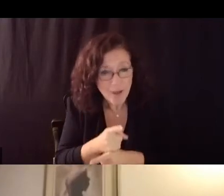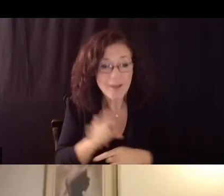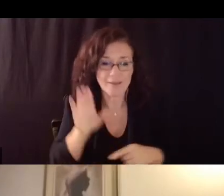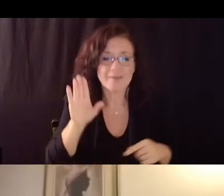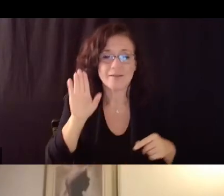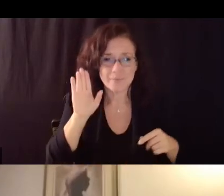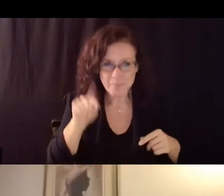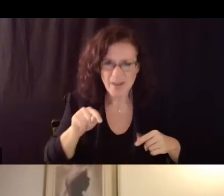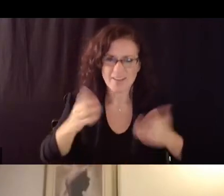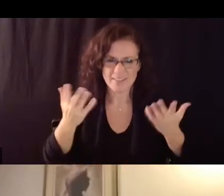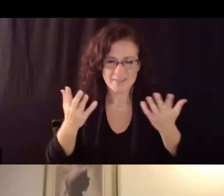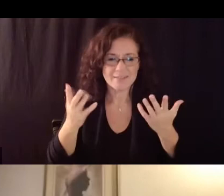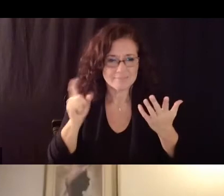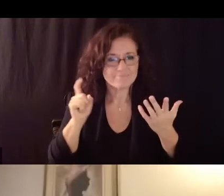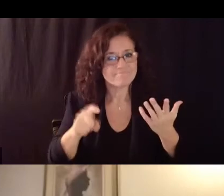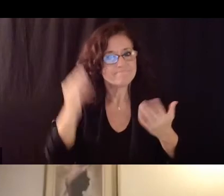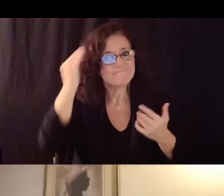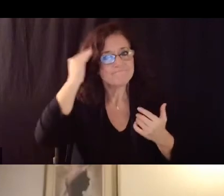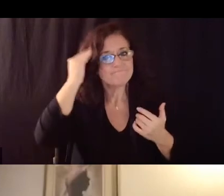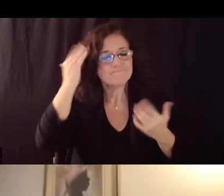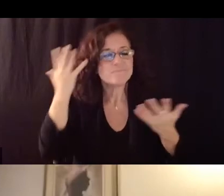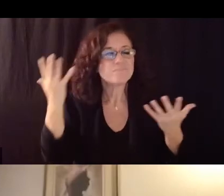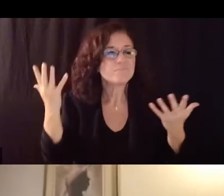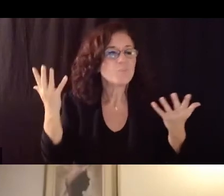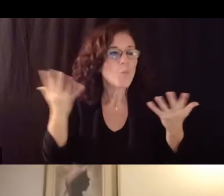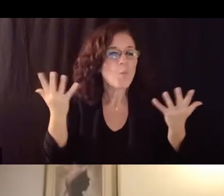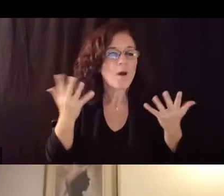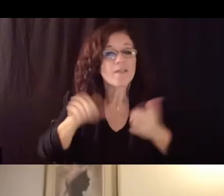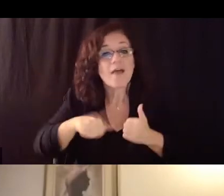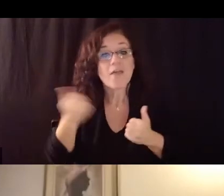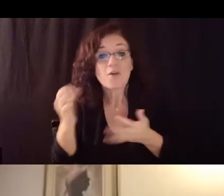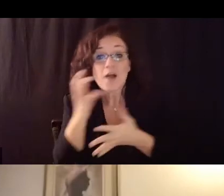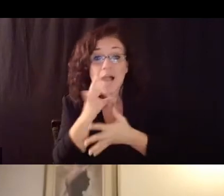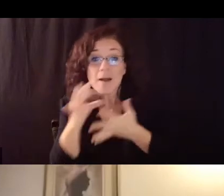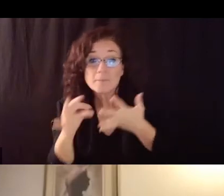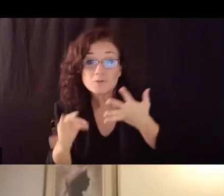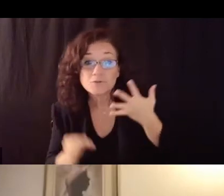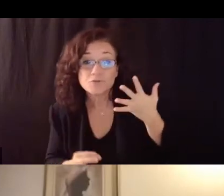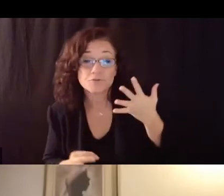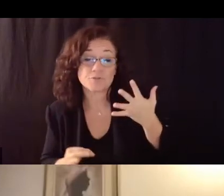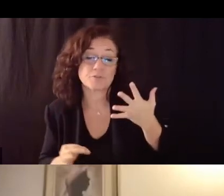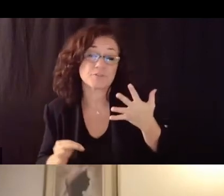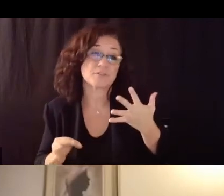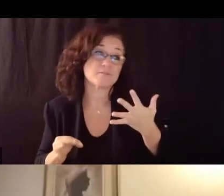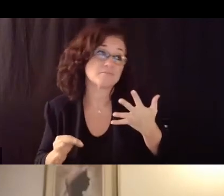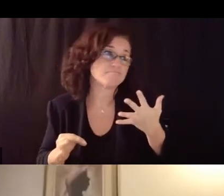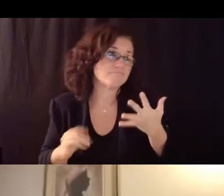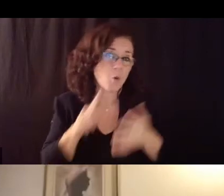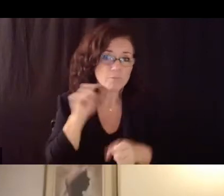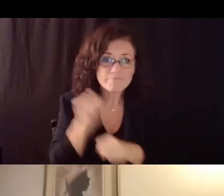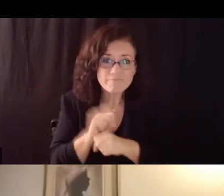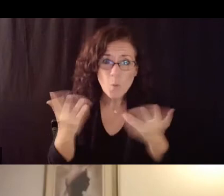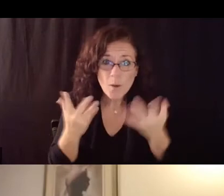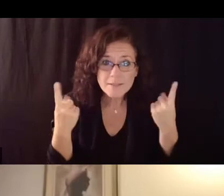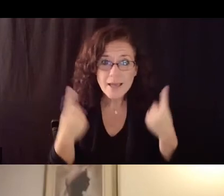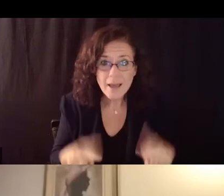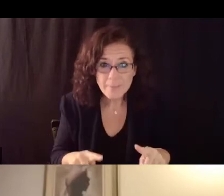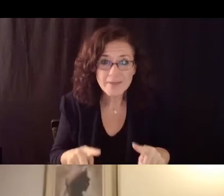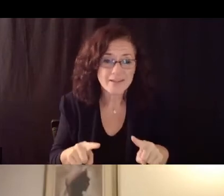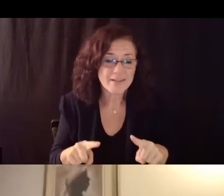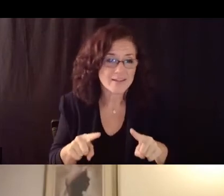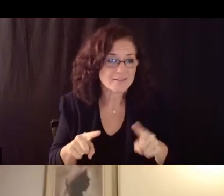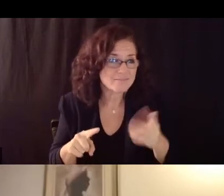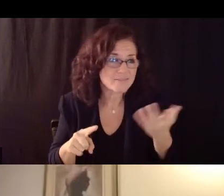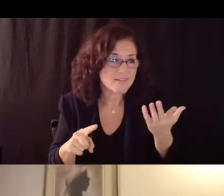about what and i know miss alvarez asked about this at our last meeting what's actually happening in a way that um hopefully teachers